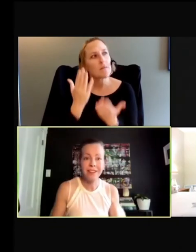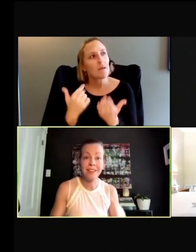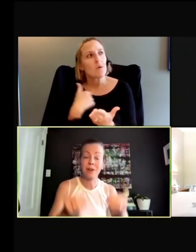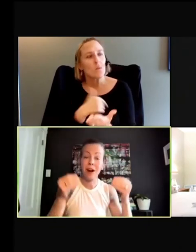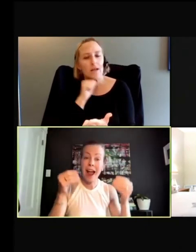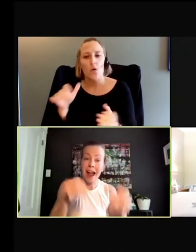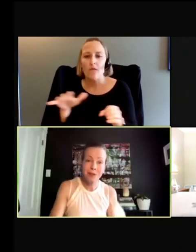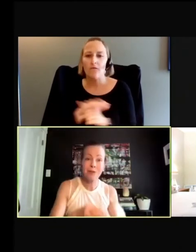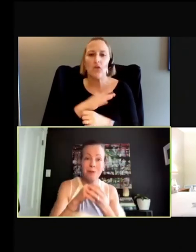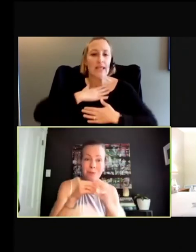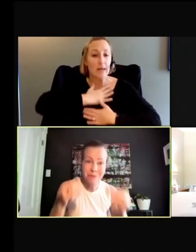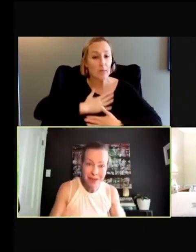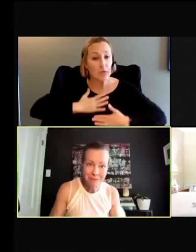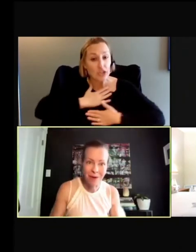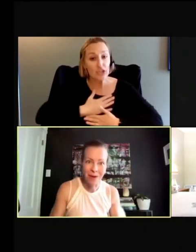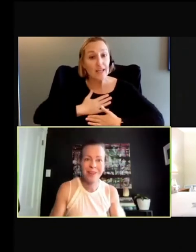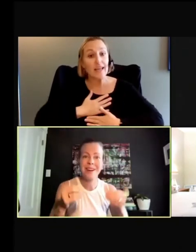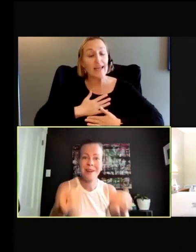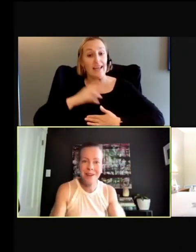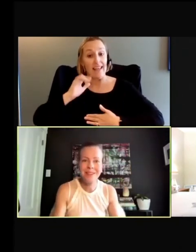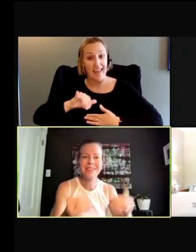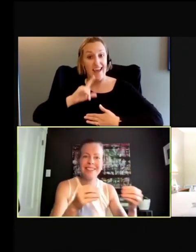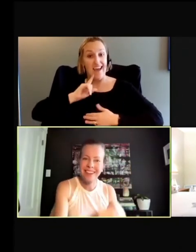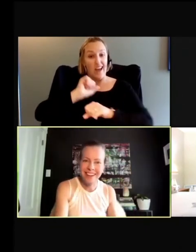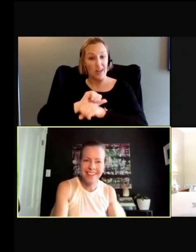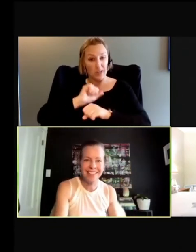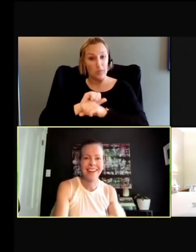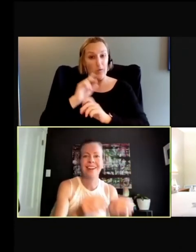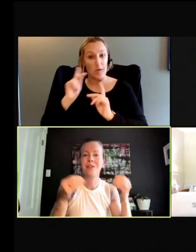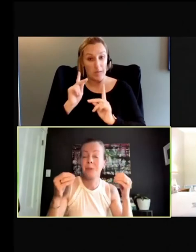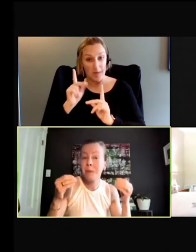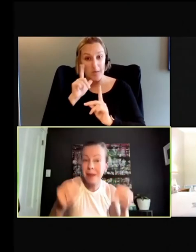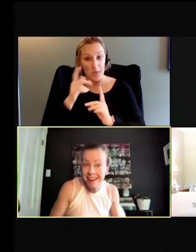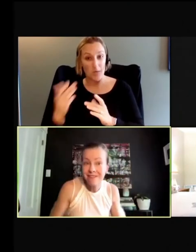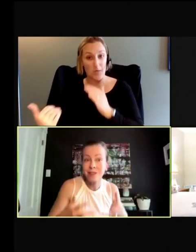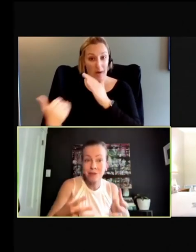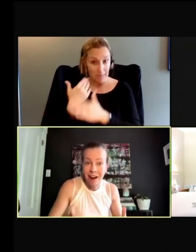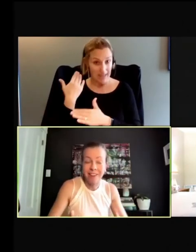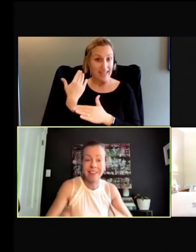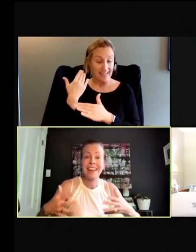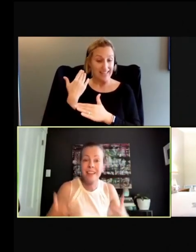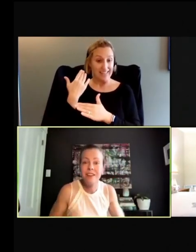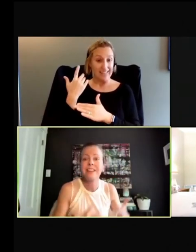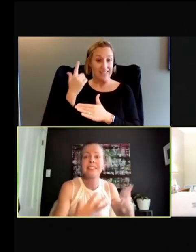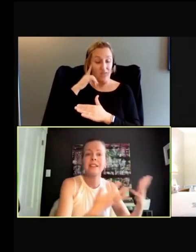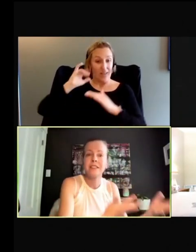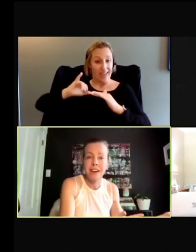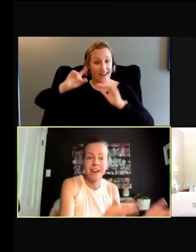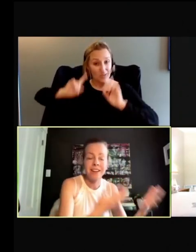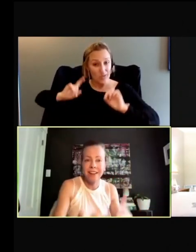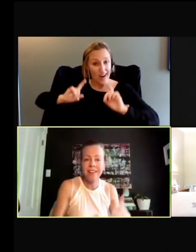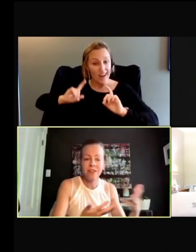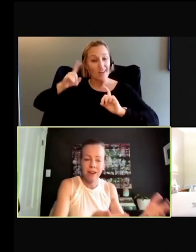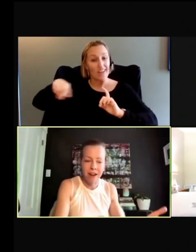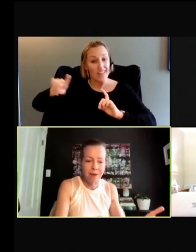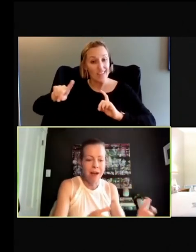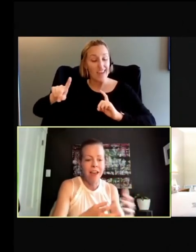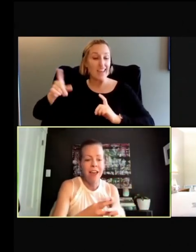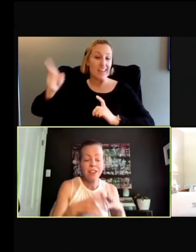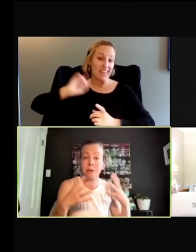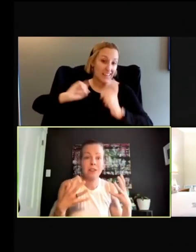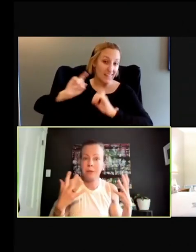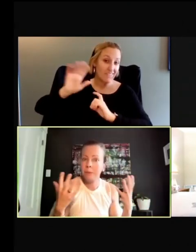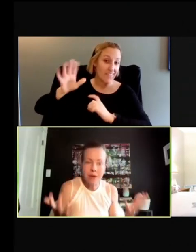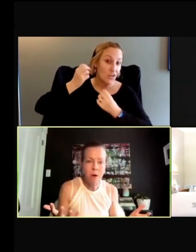appreciate that there are actual people coming to the study site or in the trial, like giving us their data, taking their time